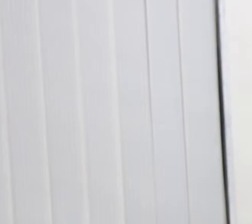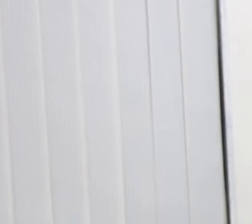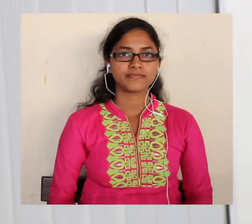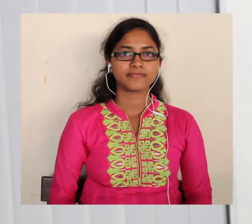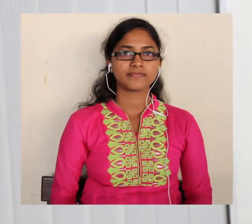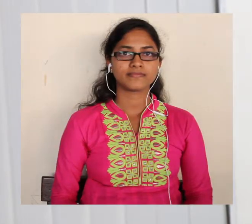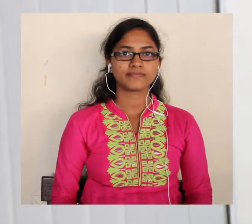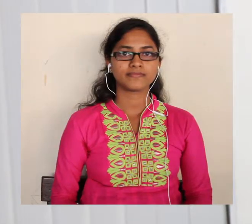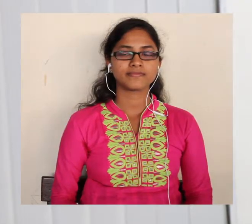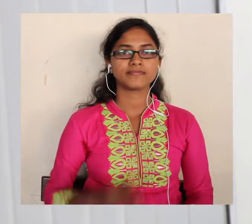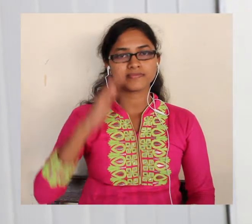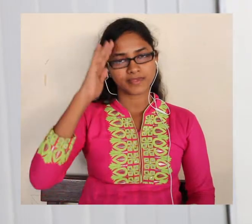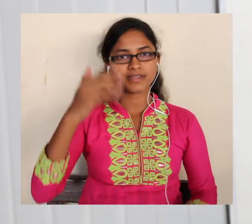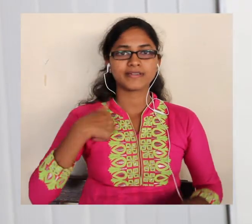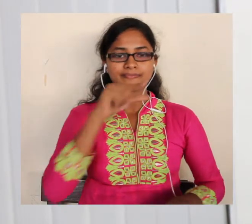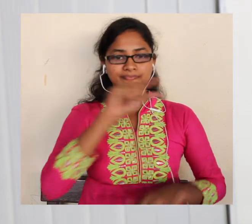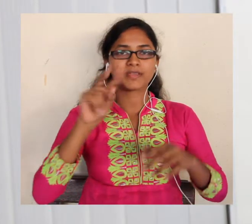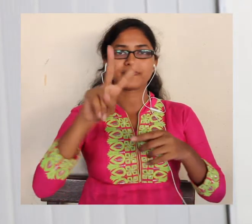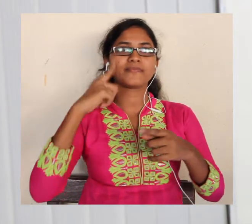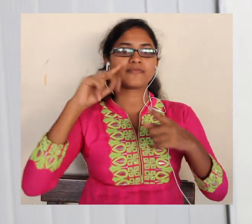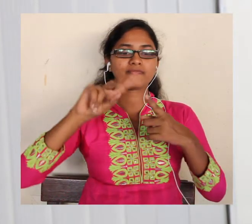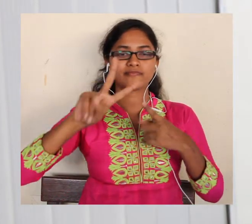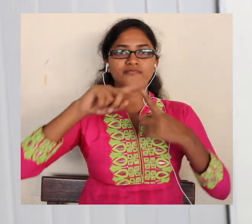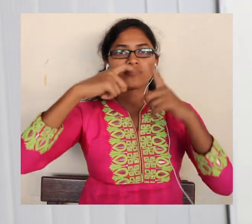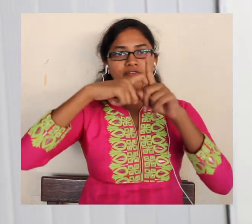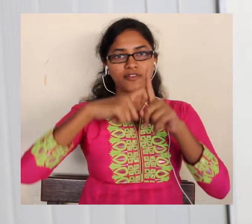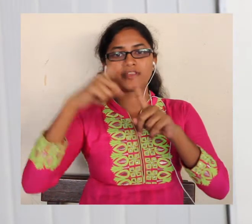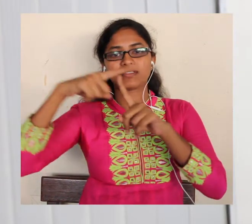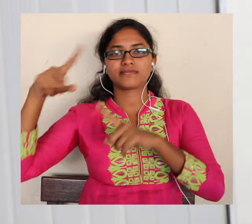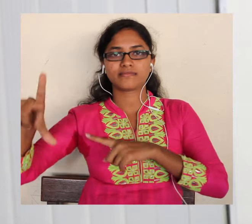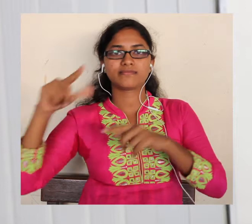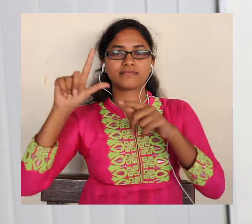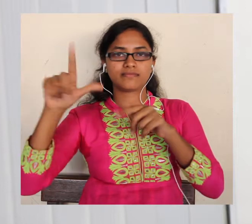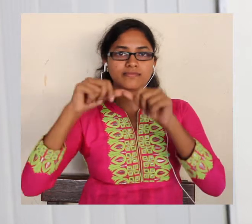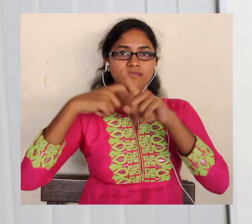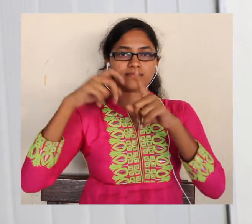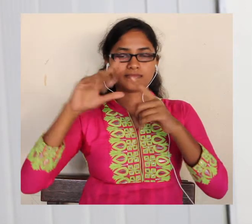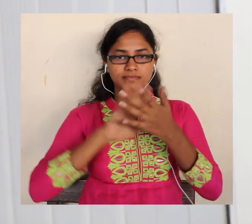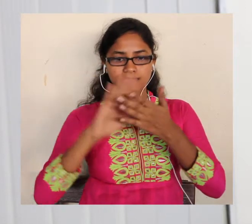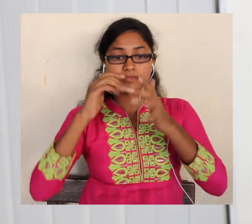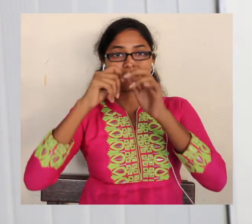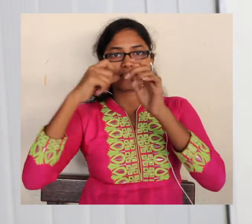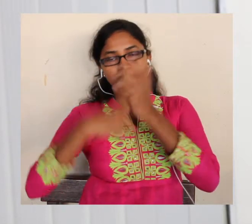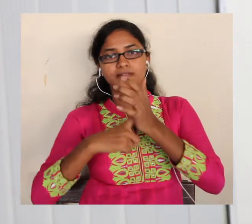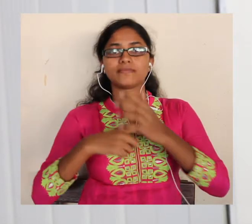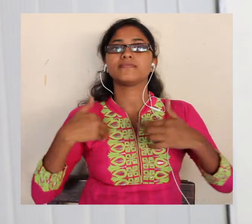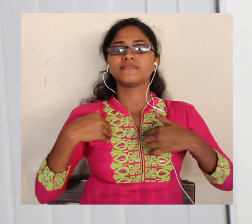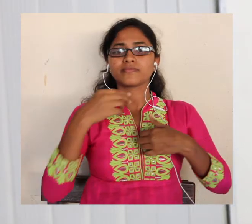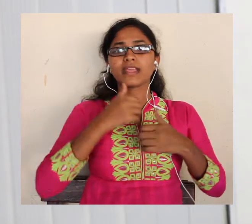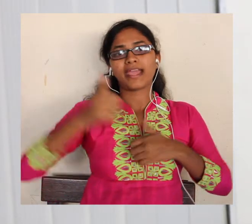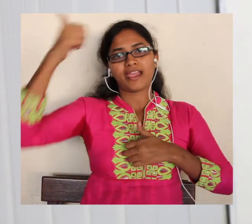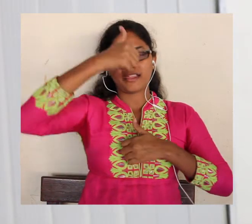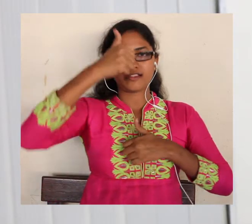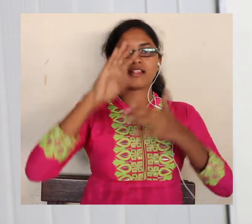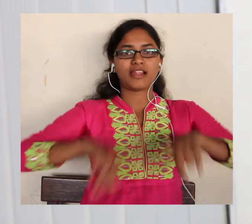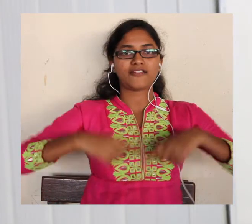Hi, my name is Vivek Telakhan and I head the operation for Lifestyle for the West. We started this initiative called Swabiman some two years ago